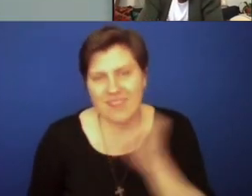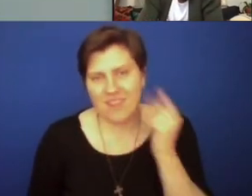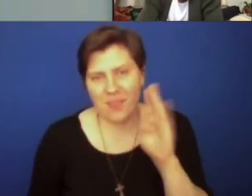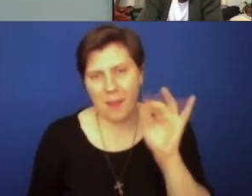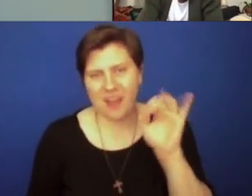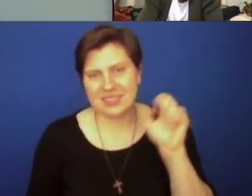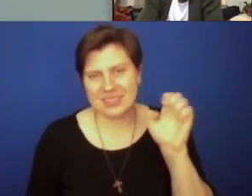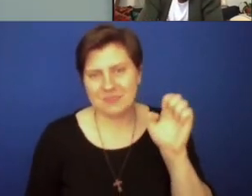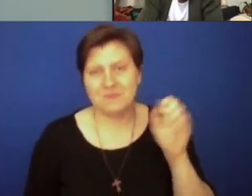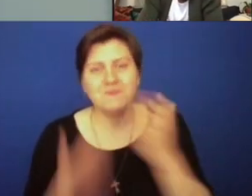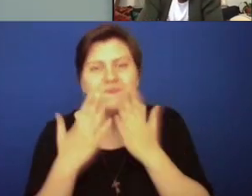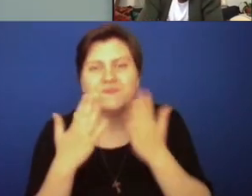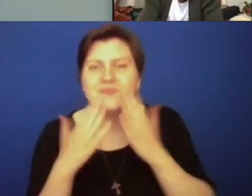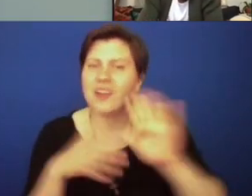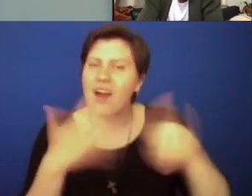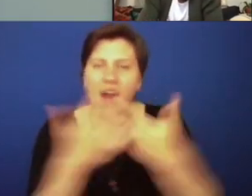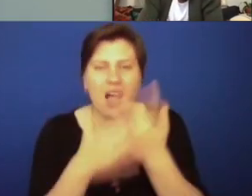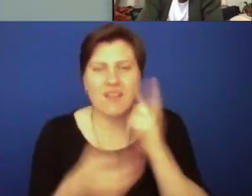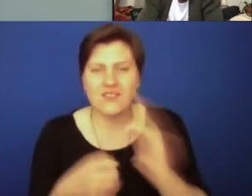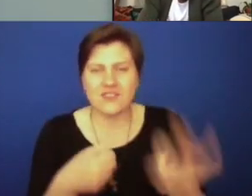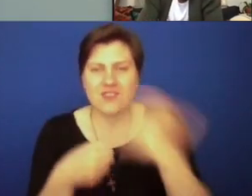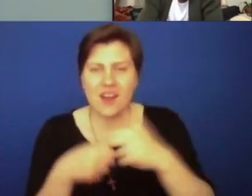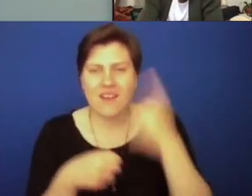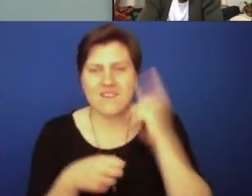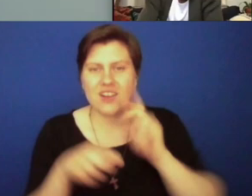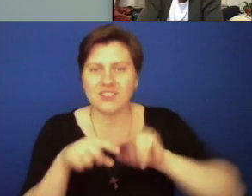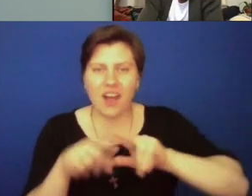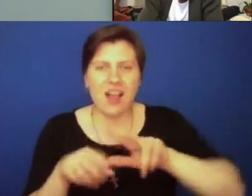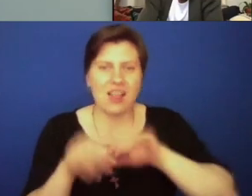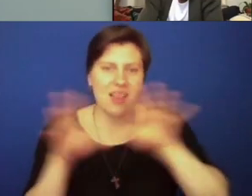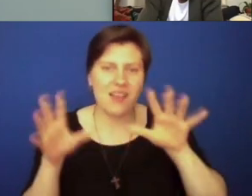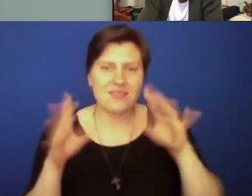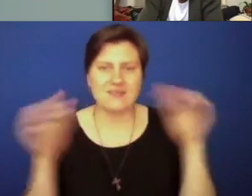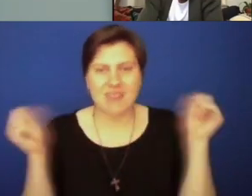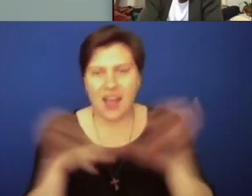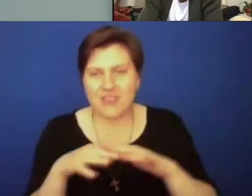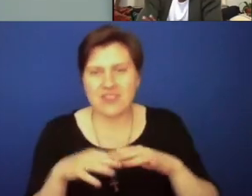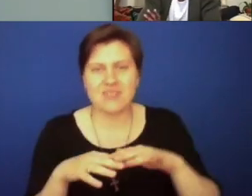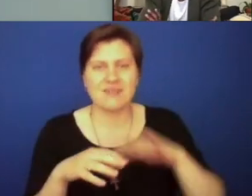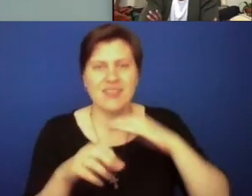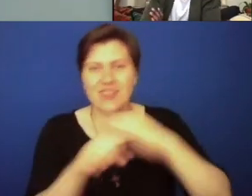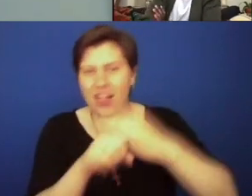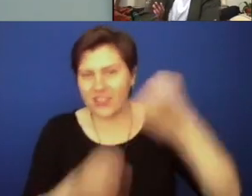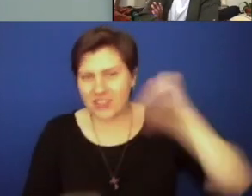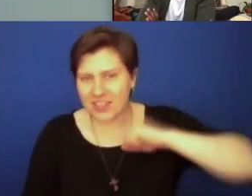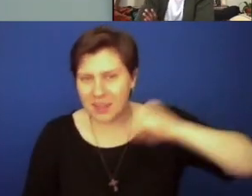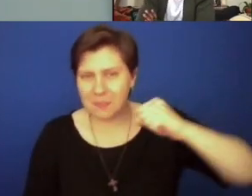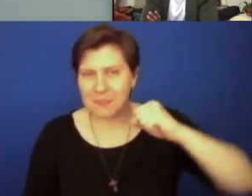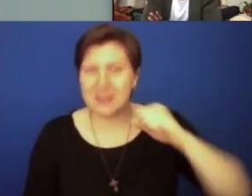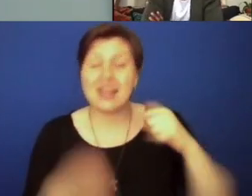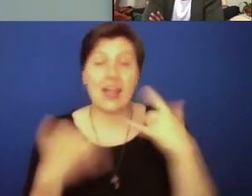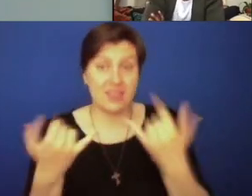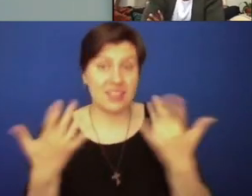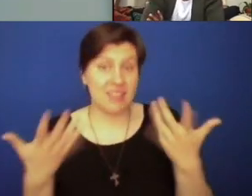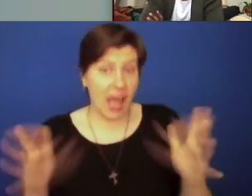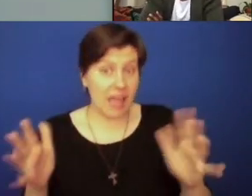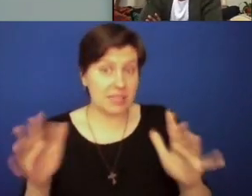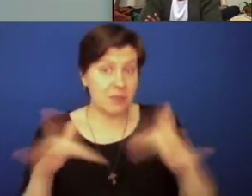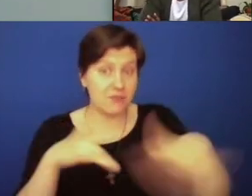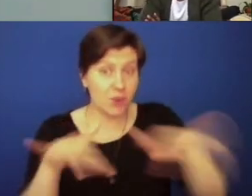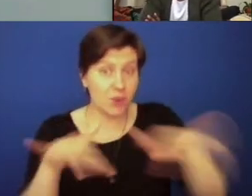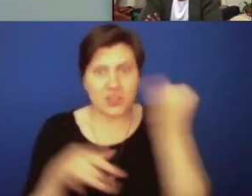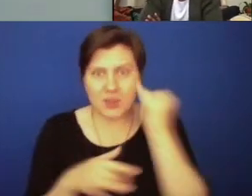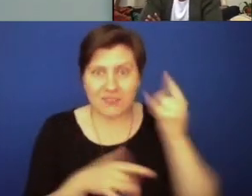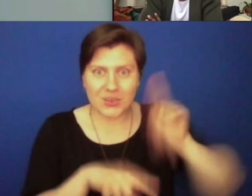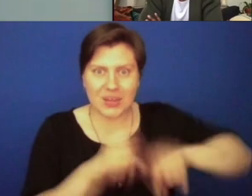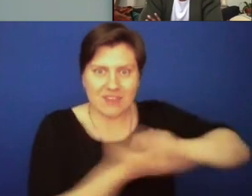And I want to thank everyone for joining us tonight for this online salt and light gathering and theology on tap. Tonight's conversation has been recorded, so if you couldn't write